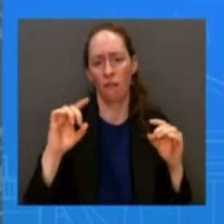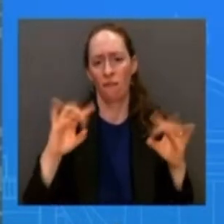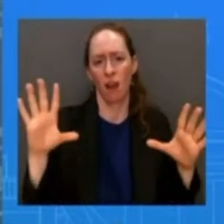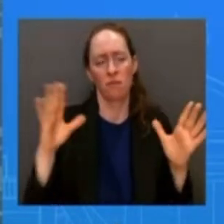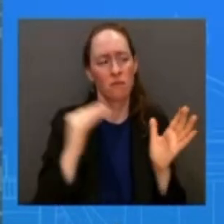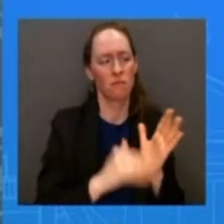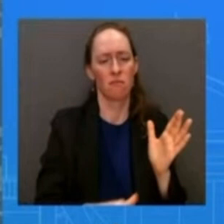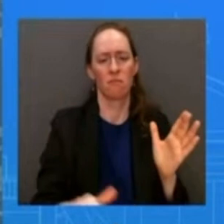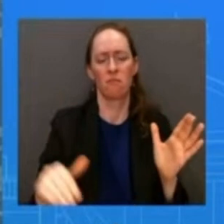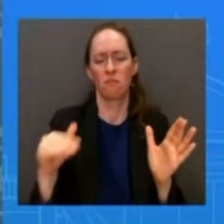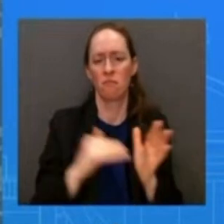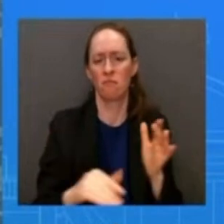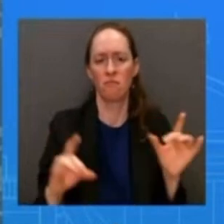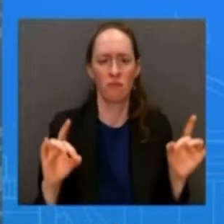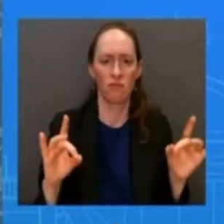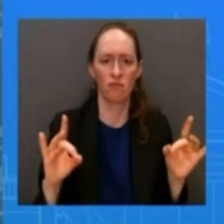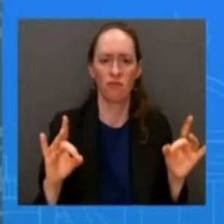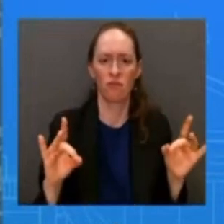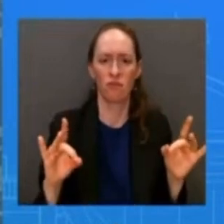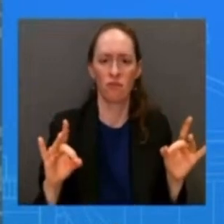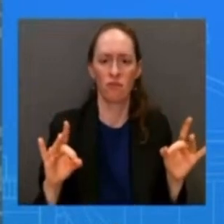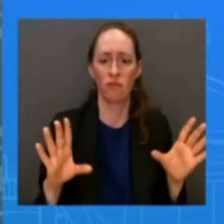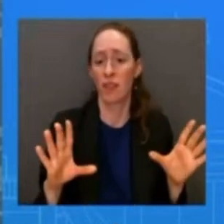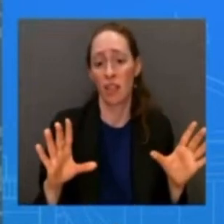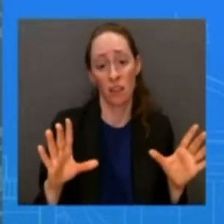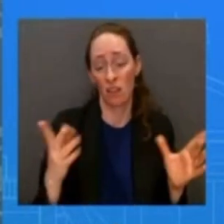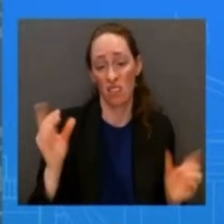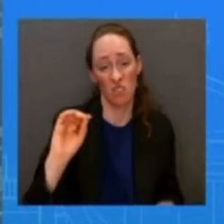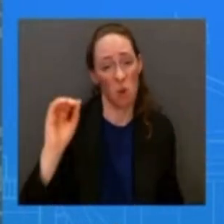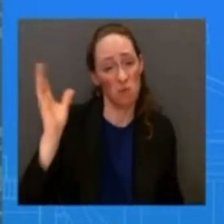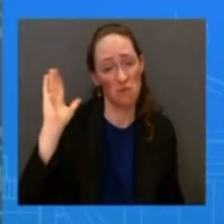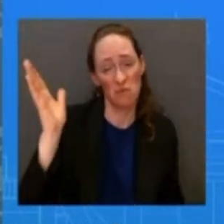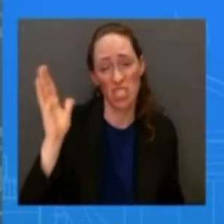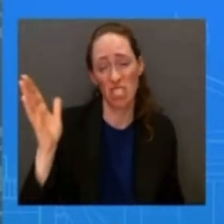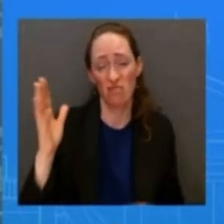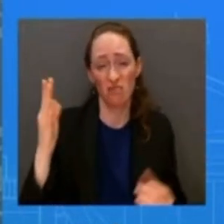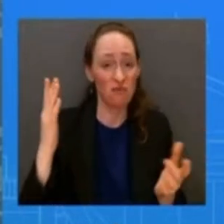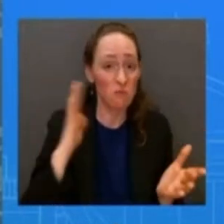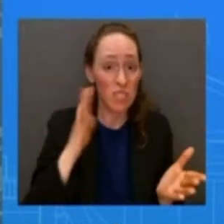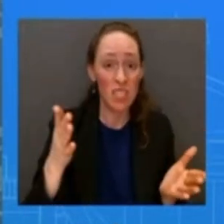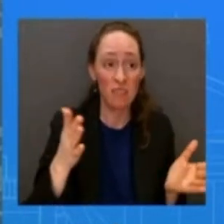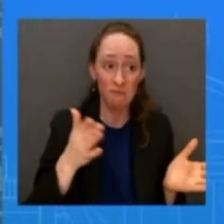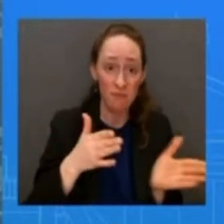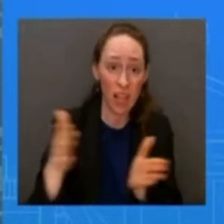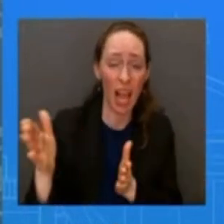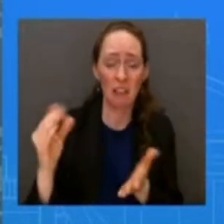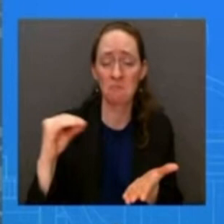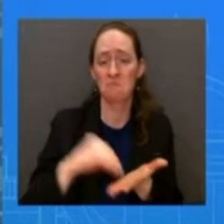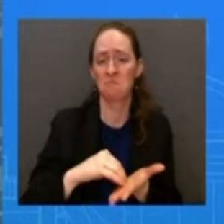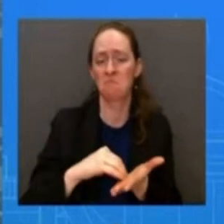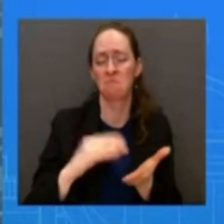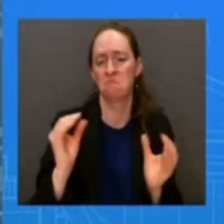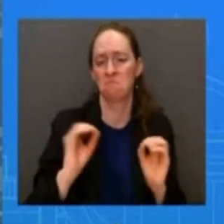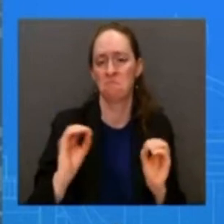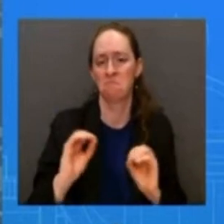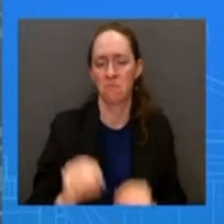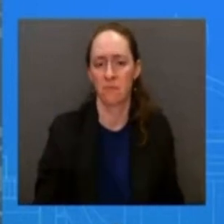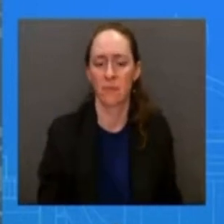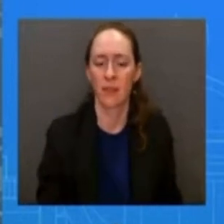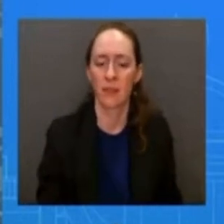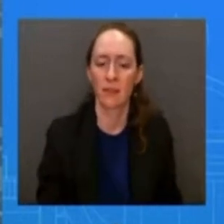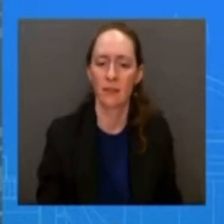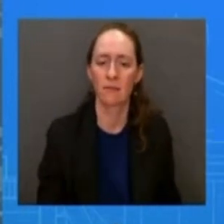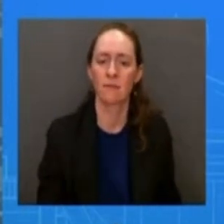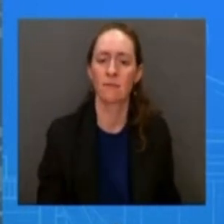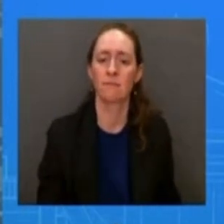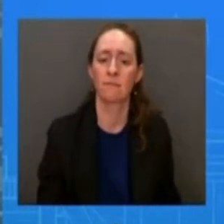um any speech to speak to uh that might be coming up on on the most recent gun violence but this is something that the president takes very